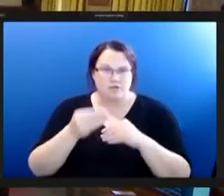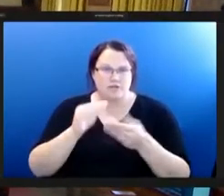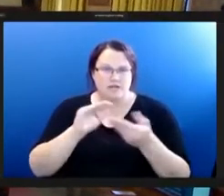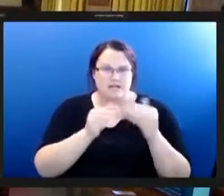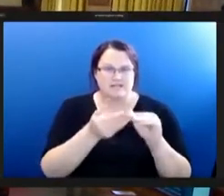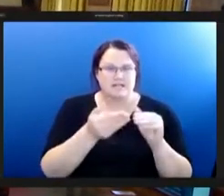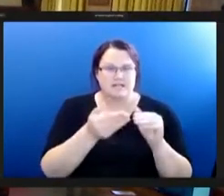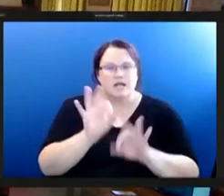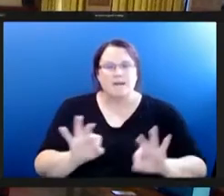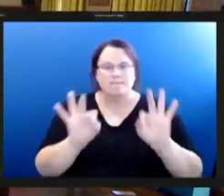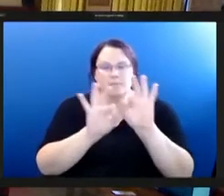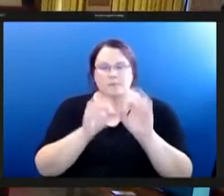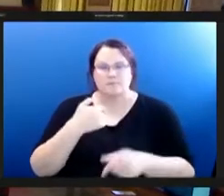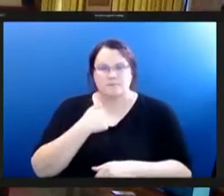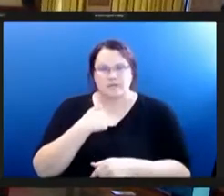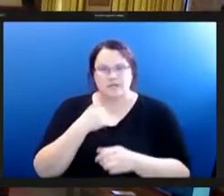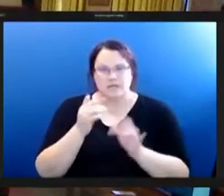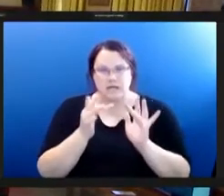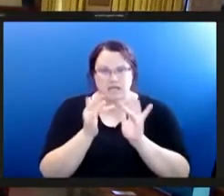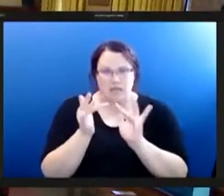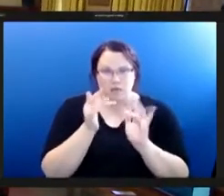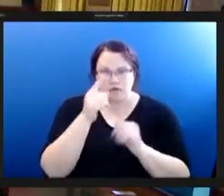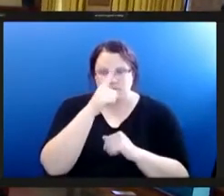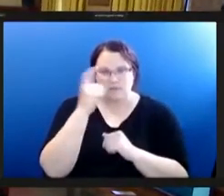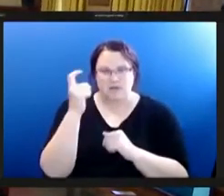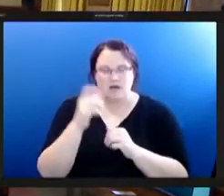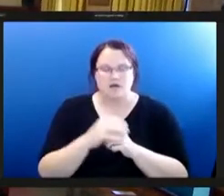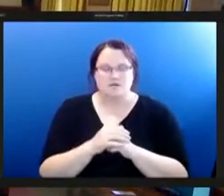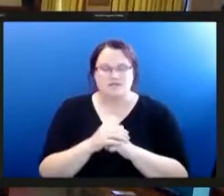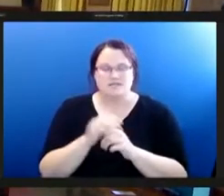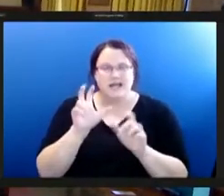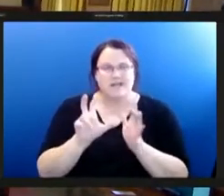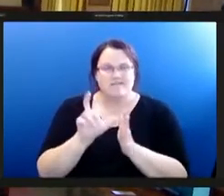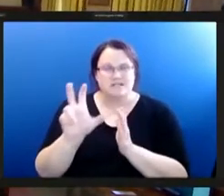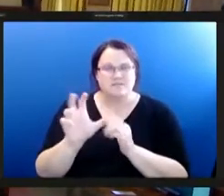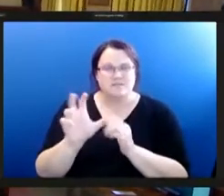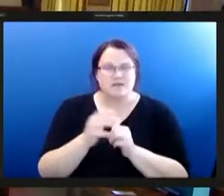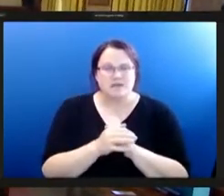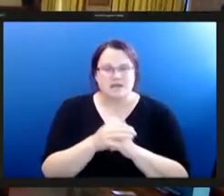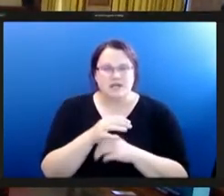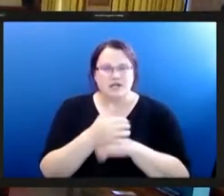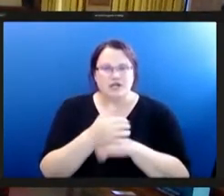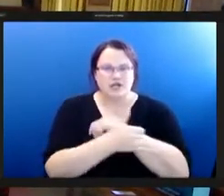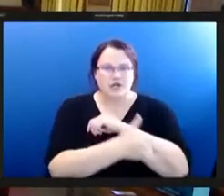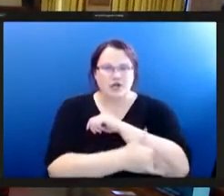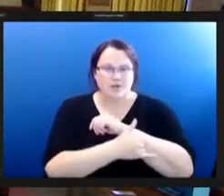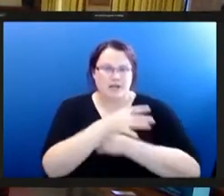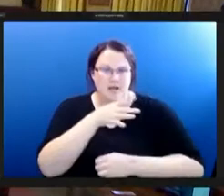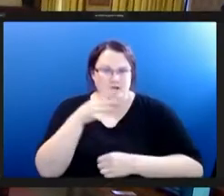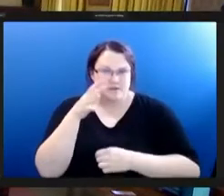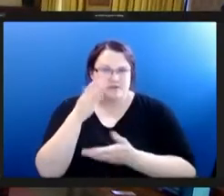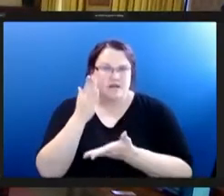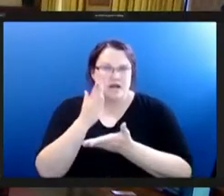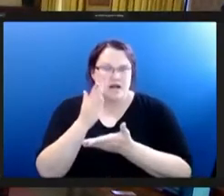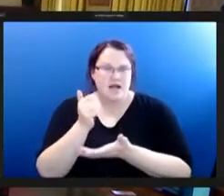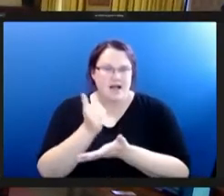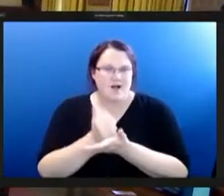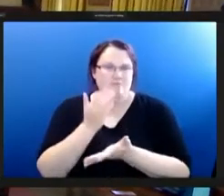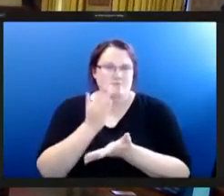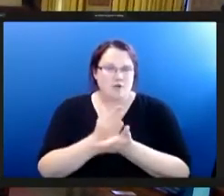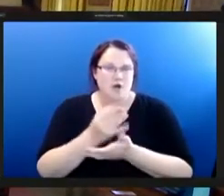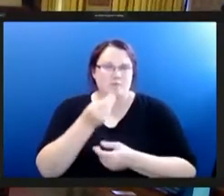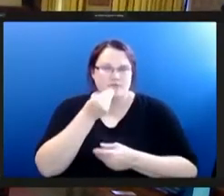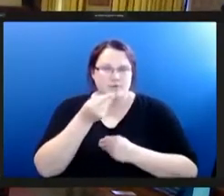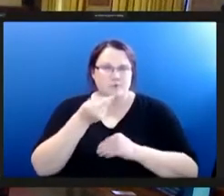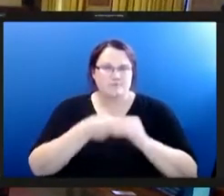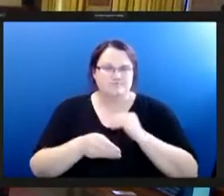is important to me and our network because an investment into urban agriculture is a key tool to alleviate food apartheid and create sustainable